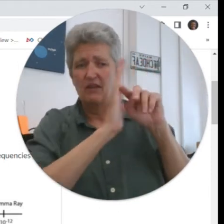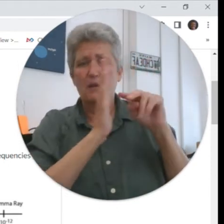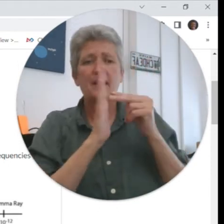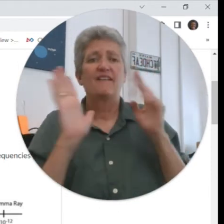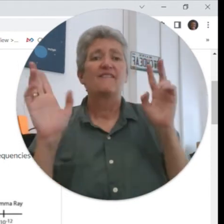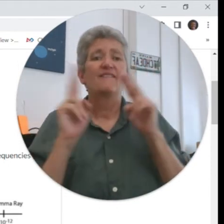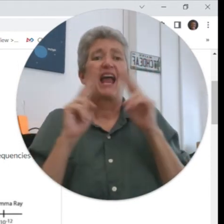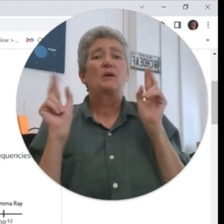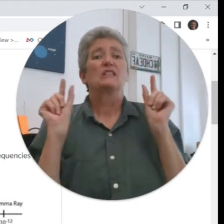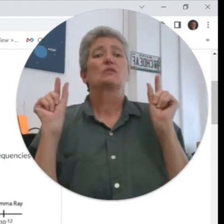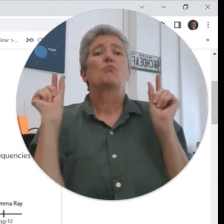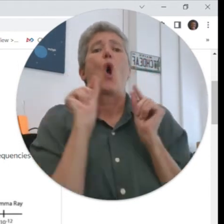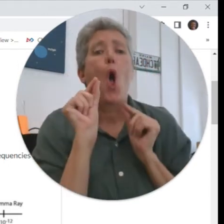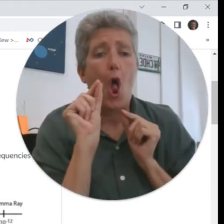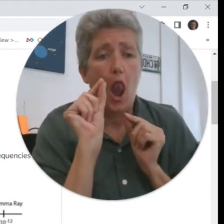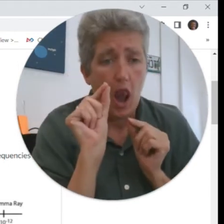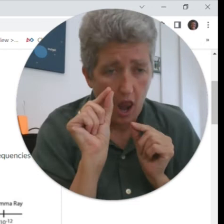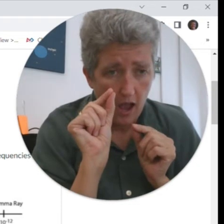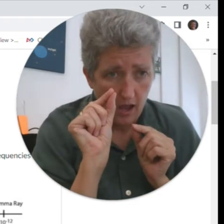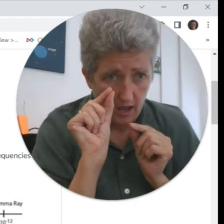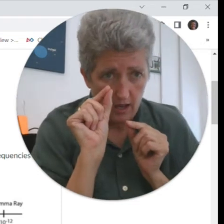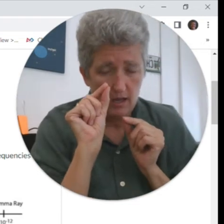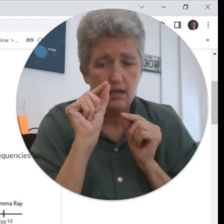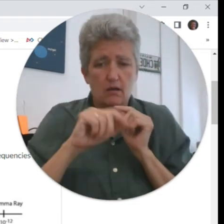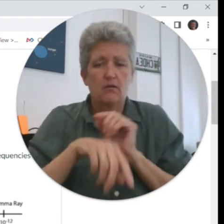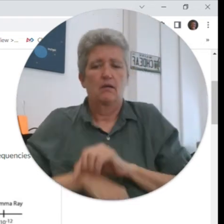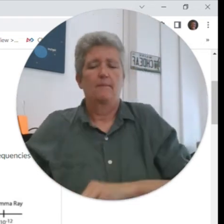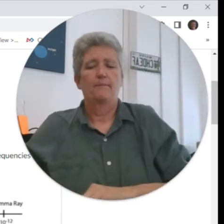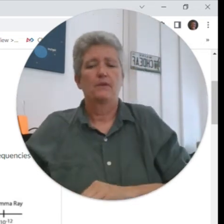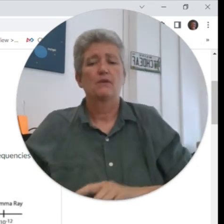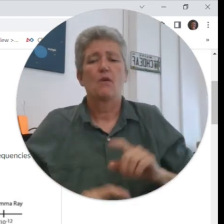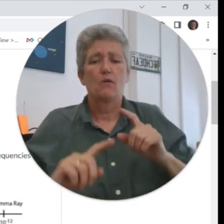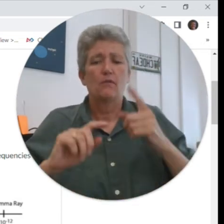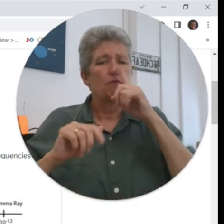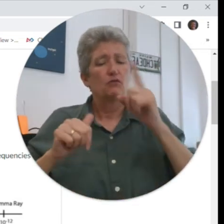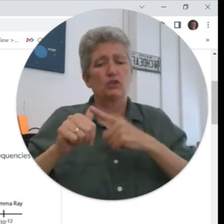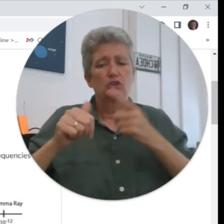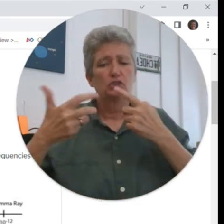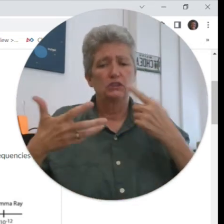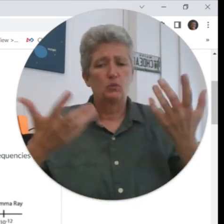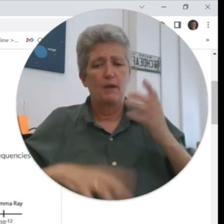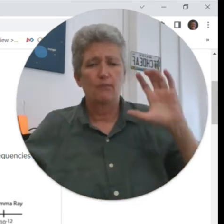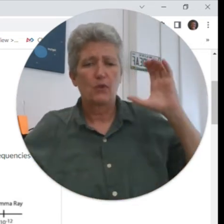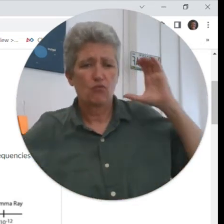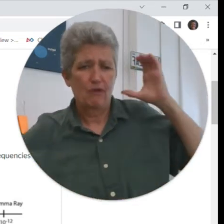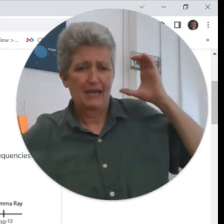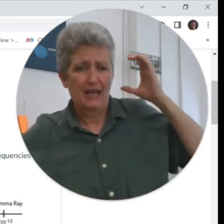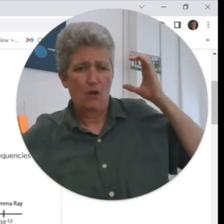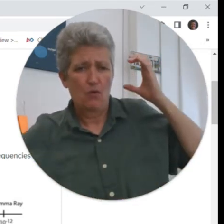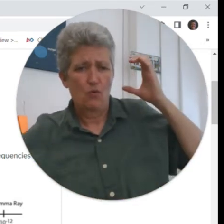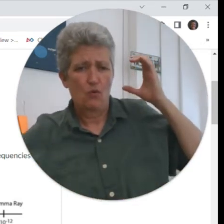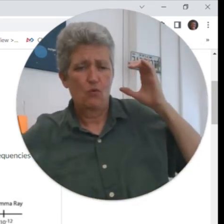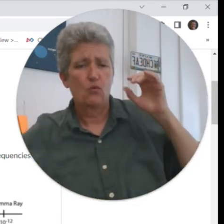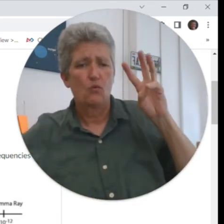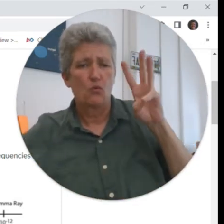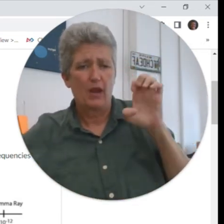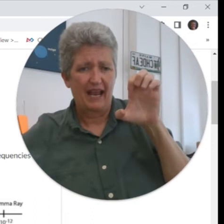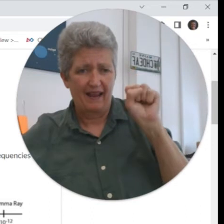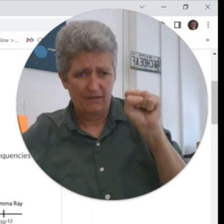talked about exponents negative exponents are small it's meaning something really really really small